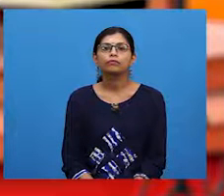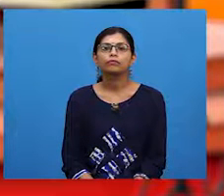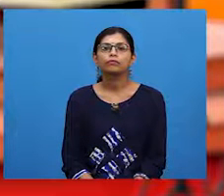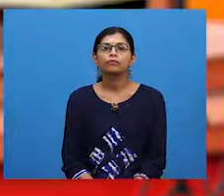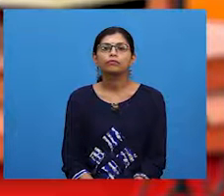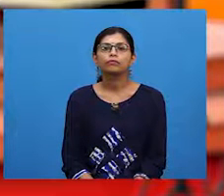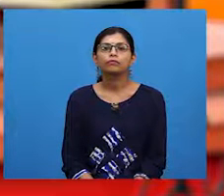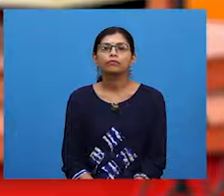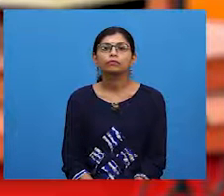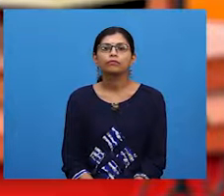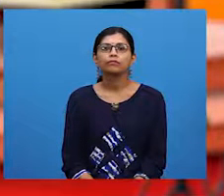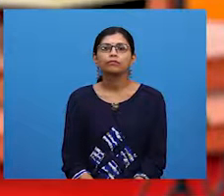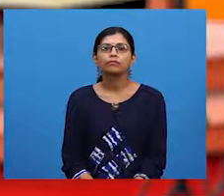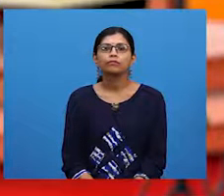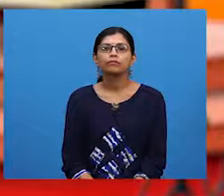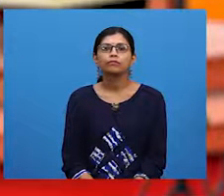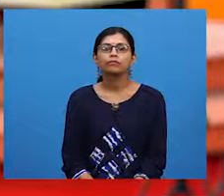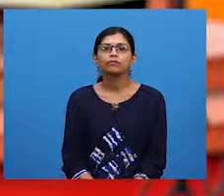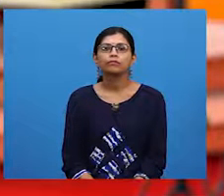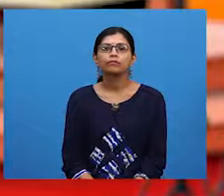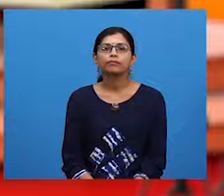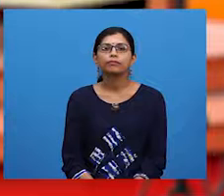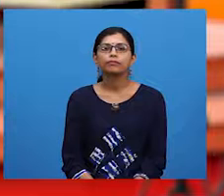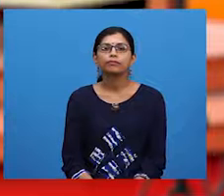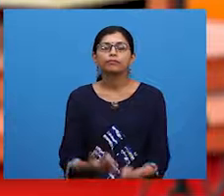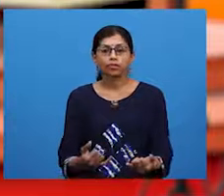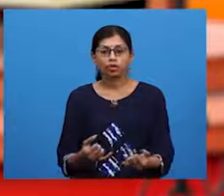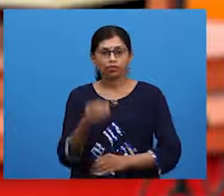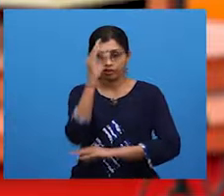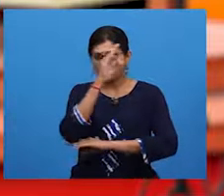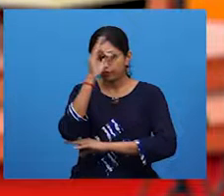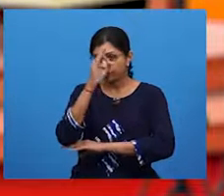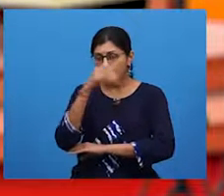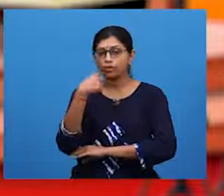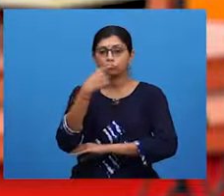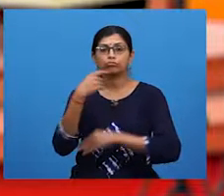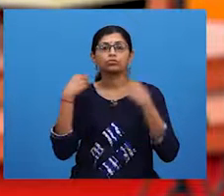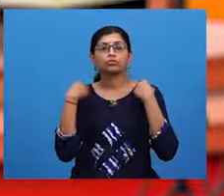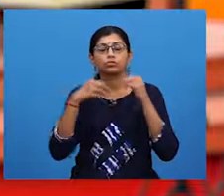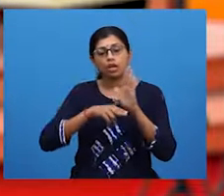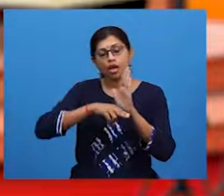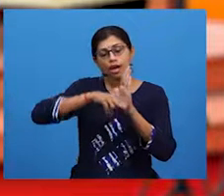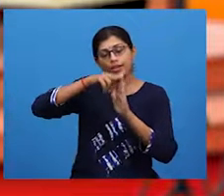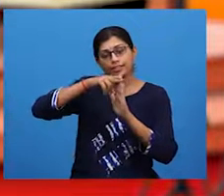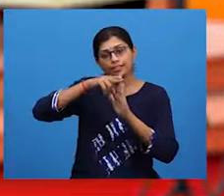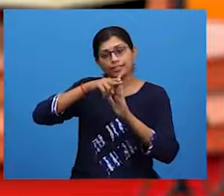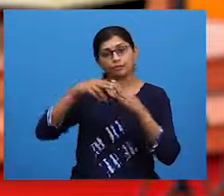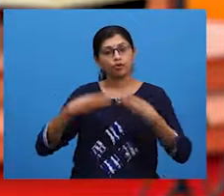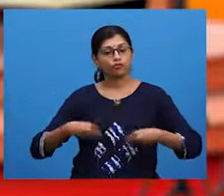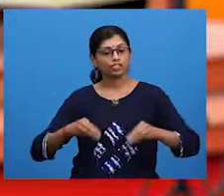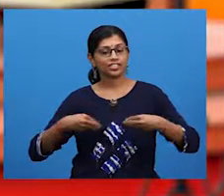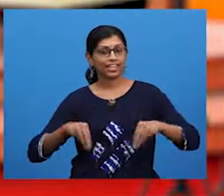Today, we are going to find out who has the highest number of sales. This is so